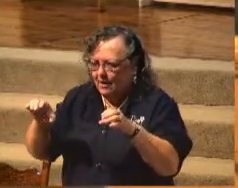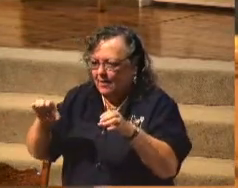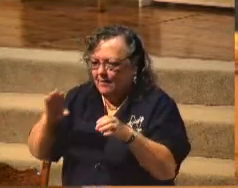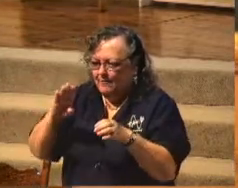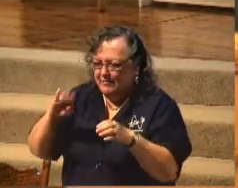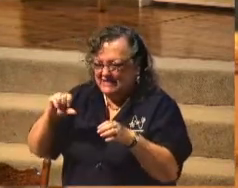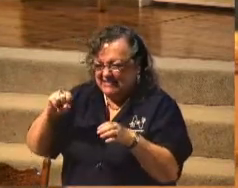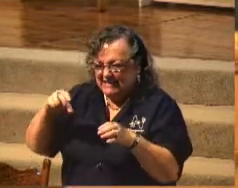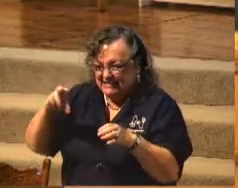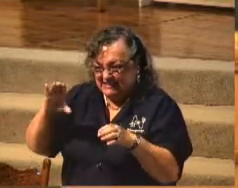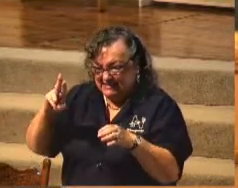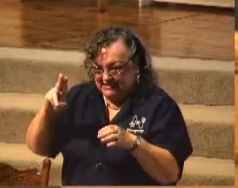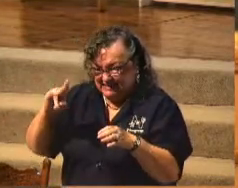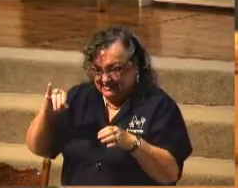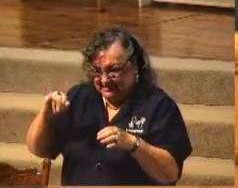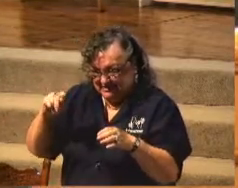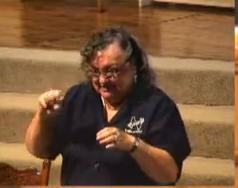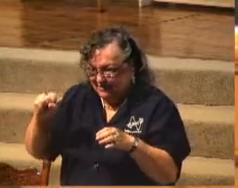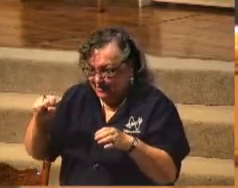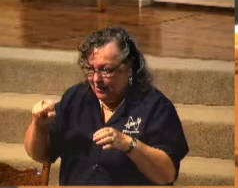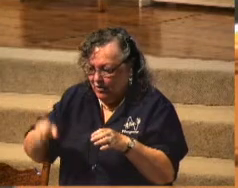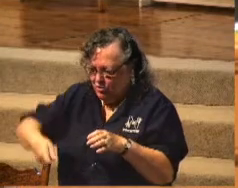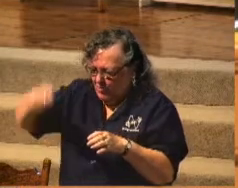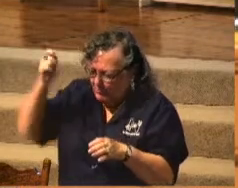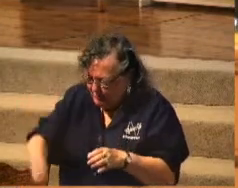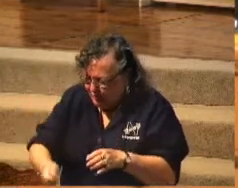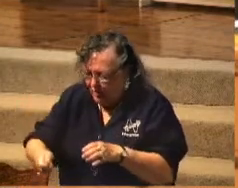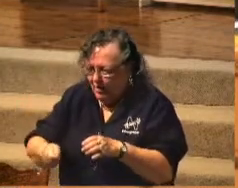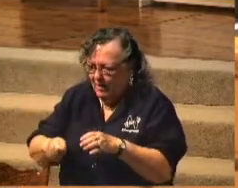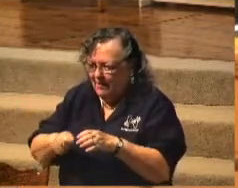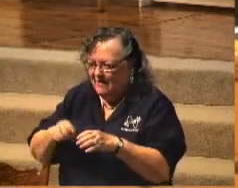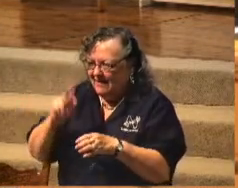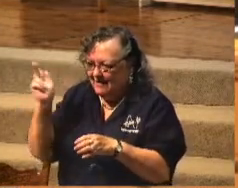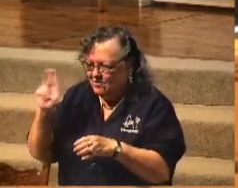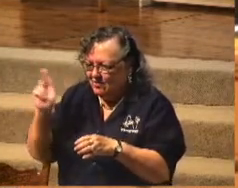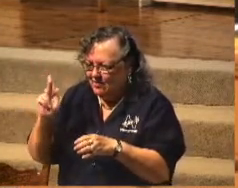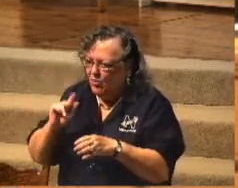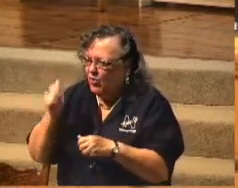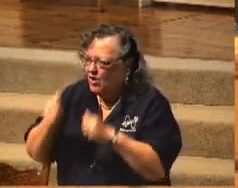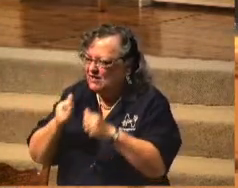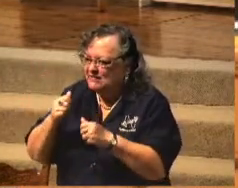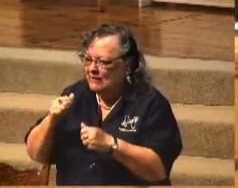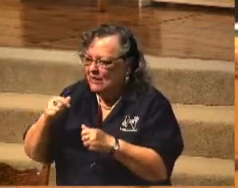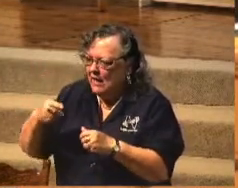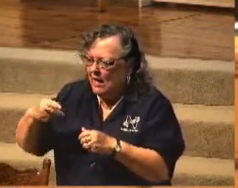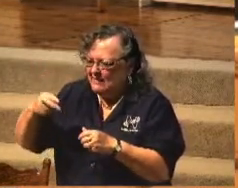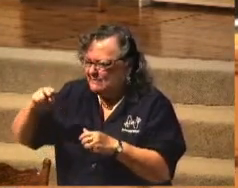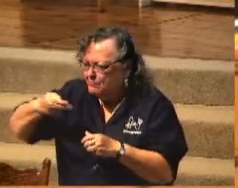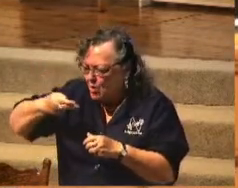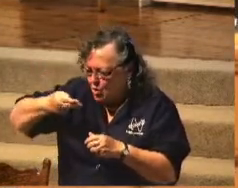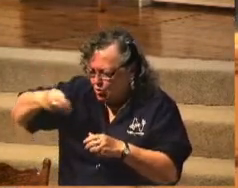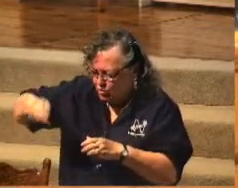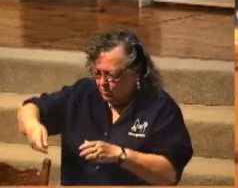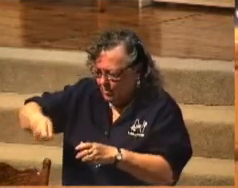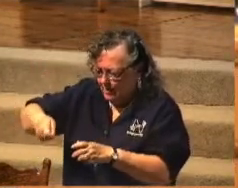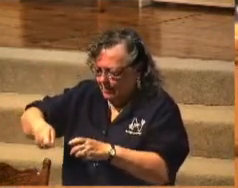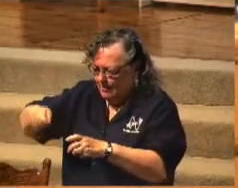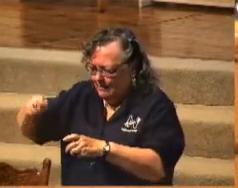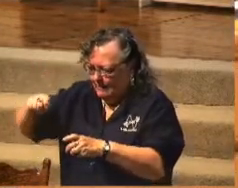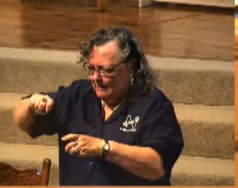it on the side of the counter in the kitchen, you know, or you take a spoon. I always hated to the spoon. It was like I was, you know, setting off a bomb.